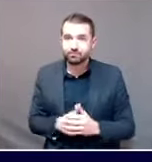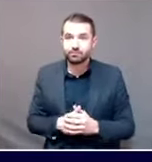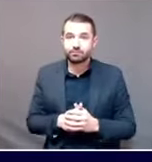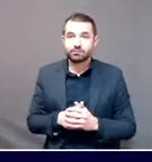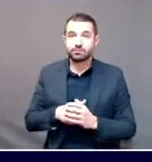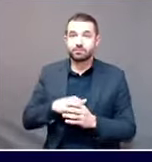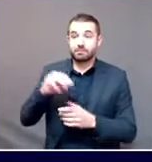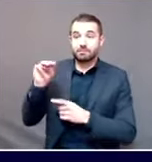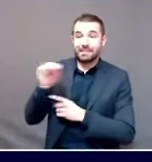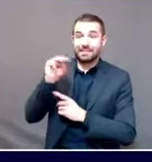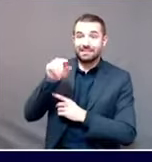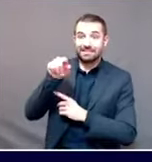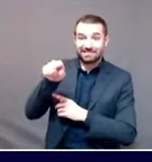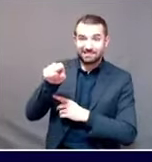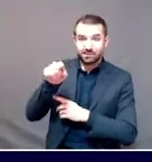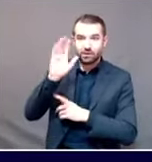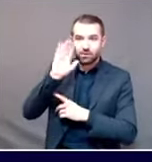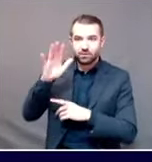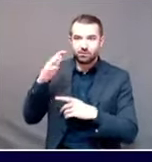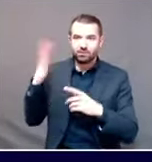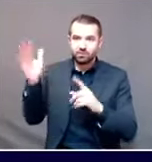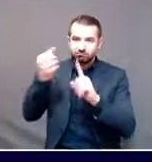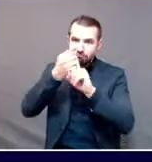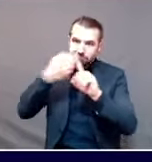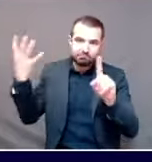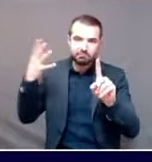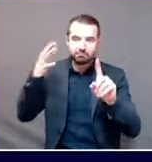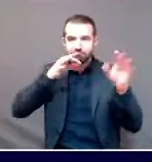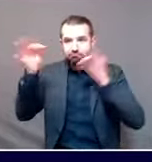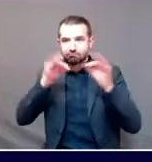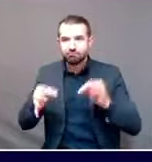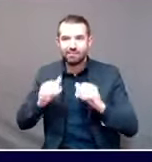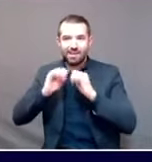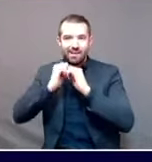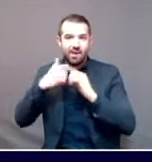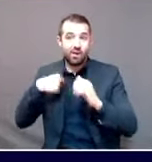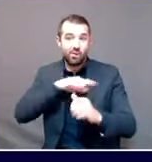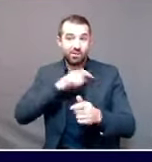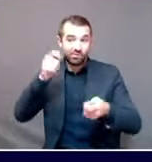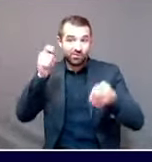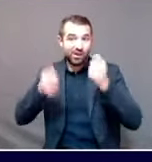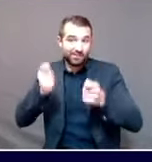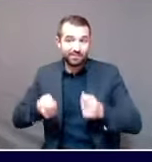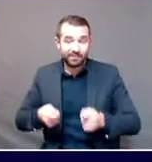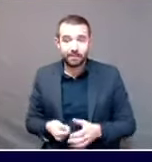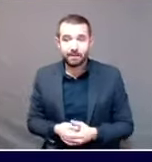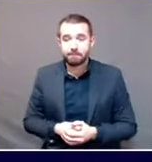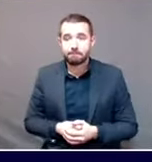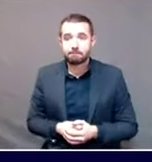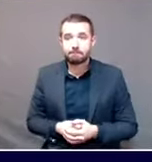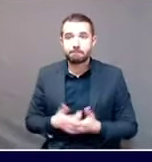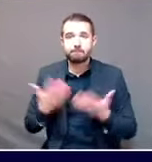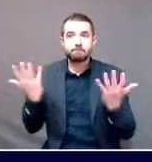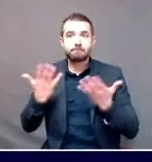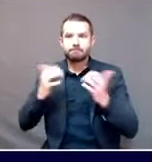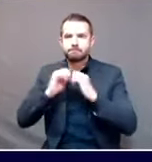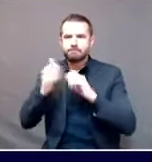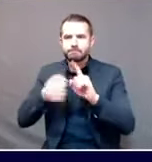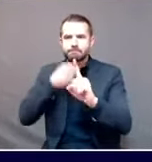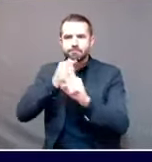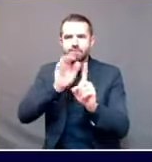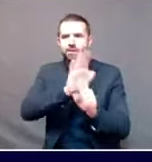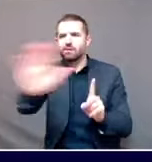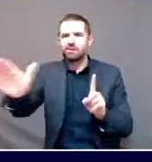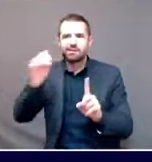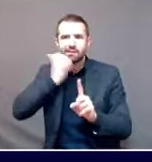choices entail and what they mean for everybody. But for now, I wanted to make sure that everyone was